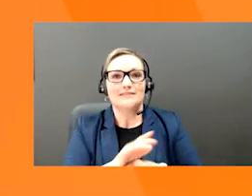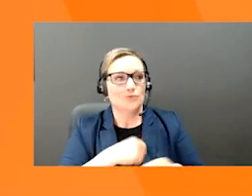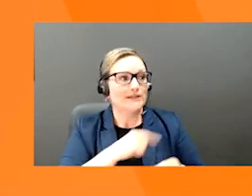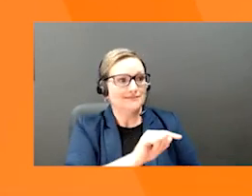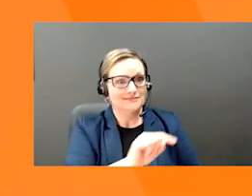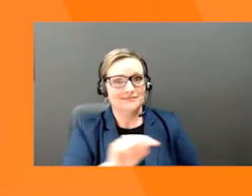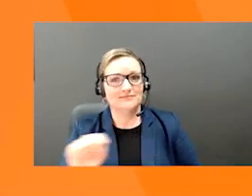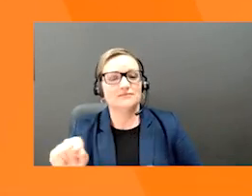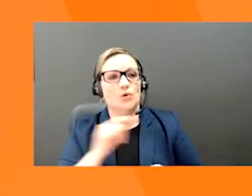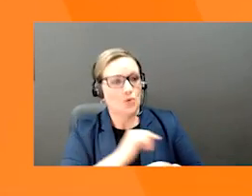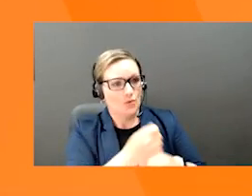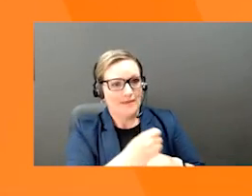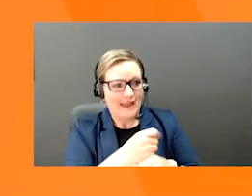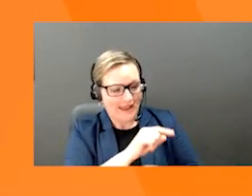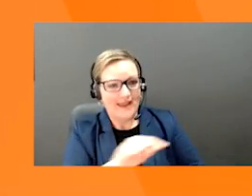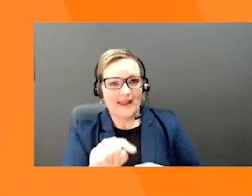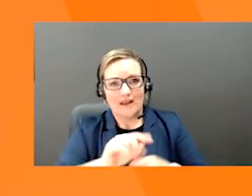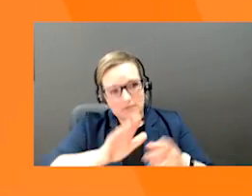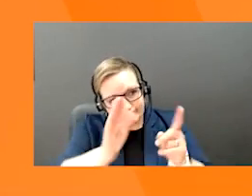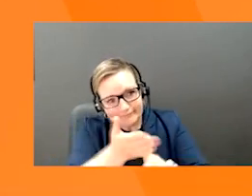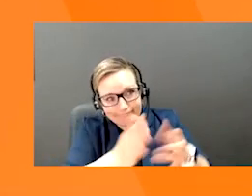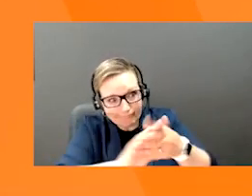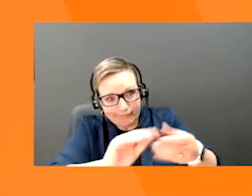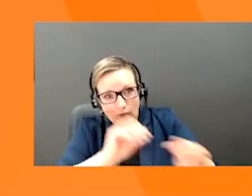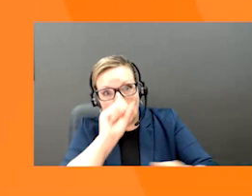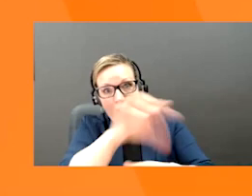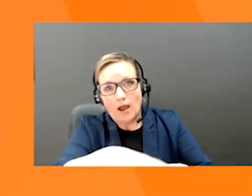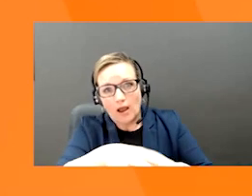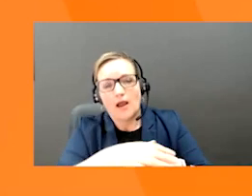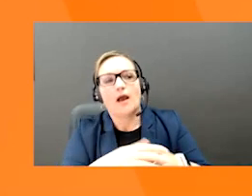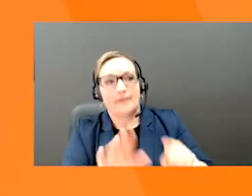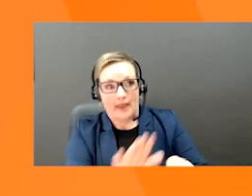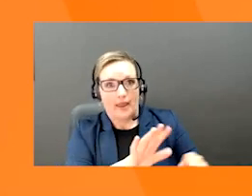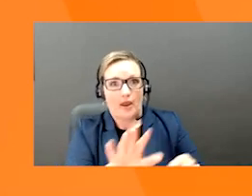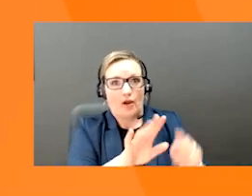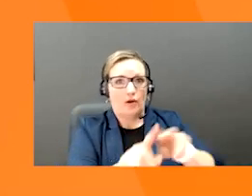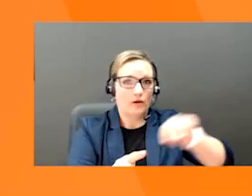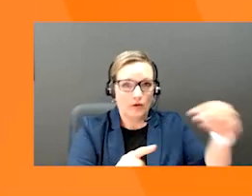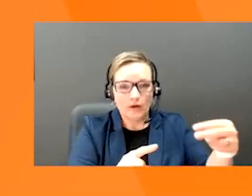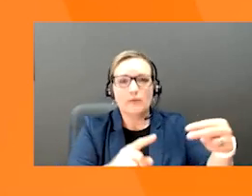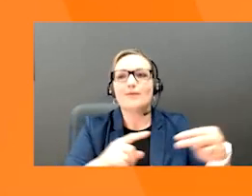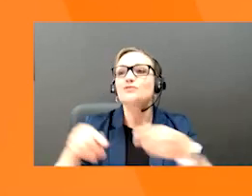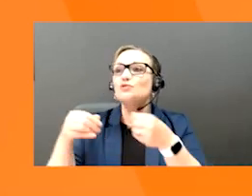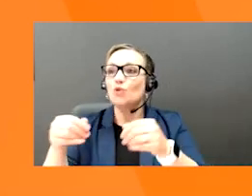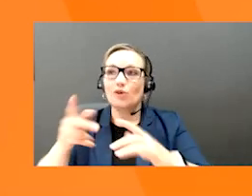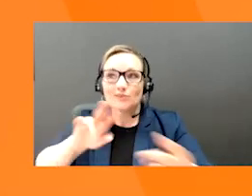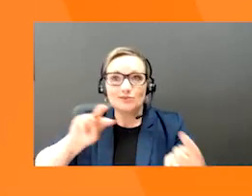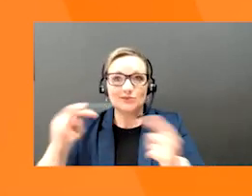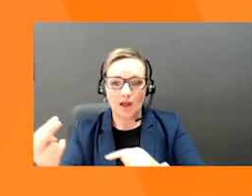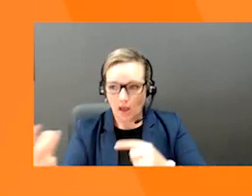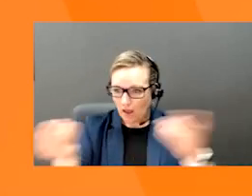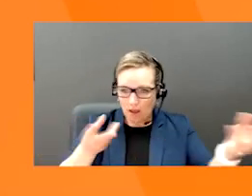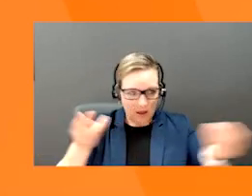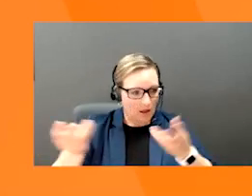are making these product pitches, but also from the retailers who are hearing them. And the things that come up again and